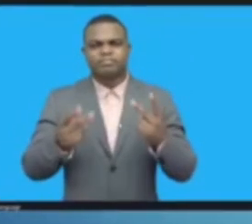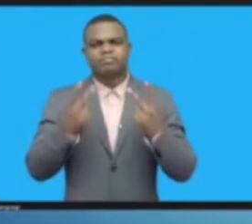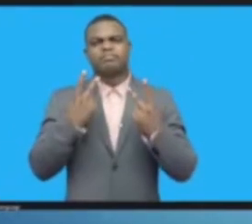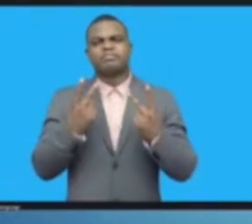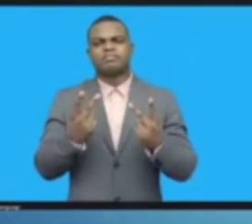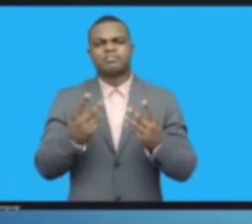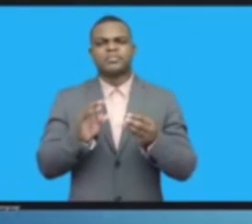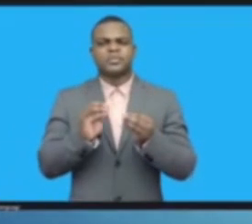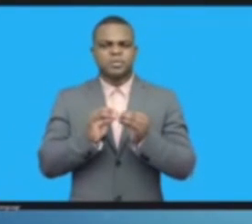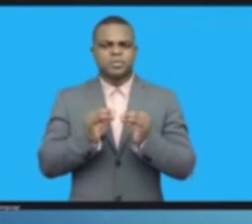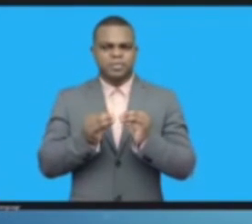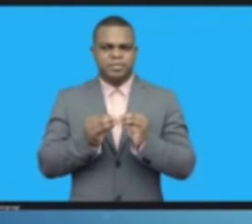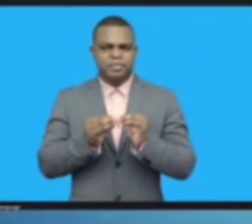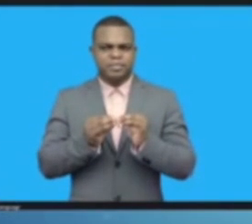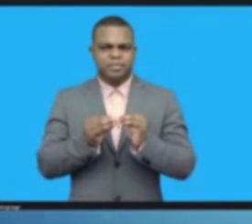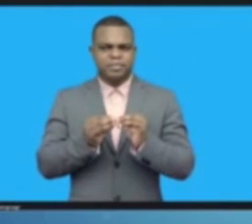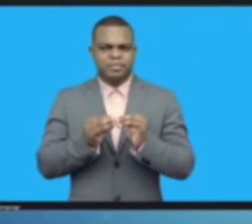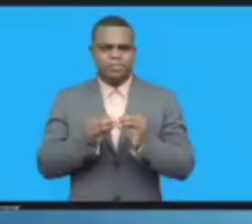to Wint then.